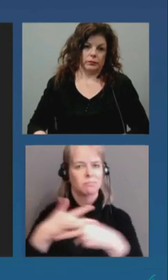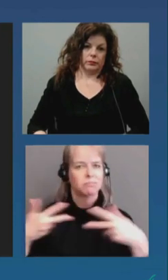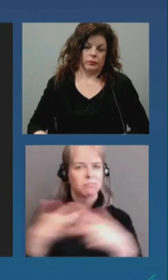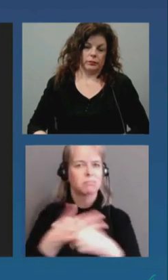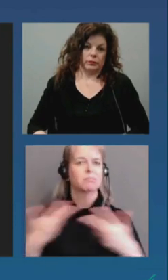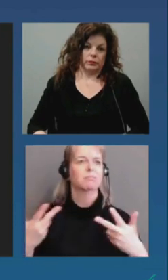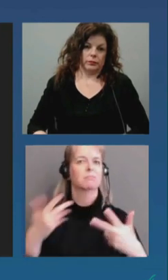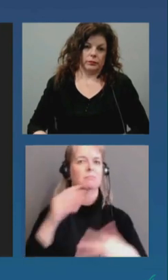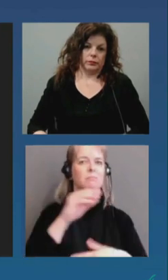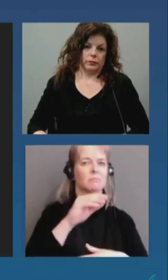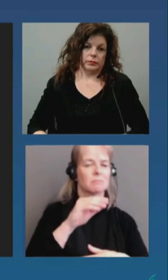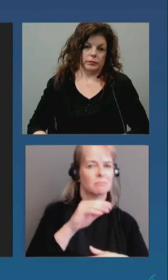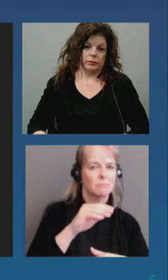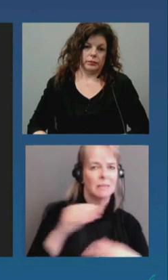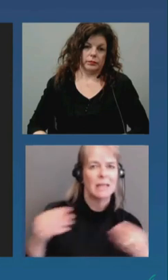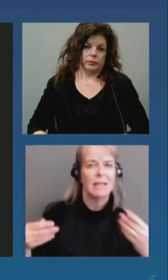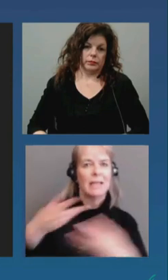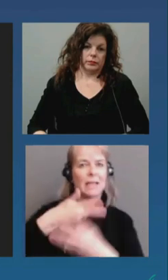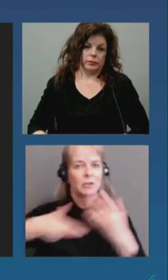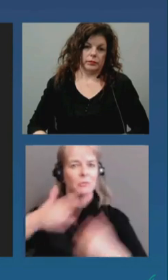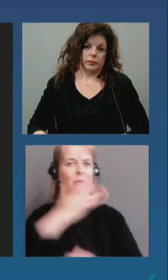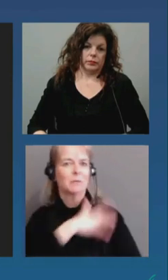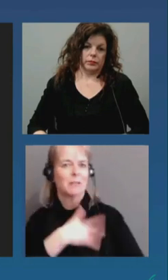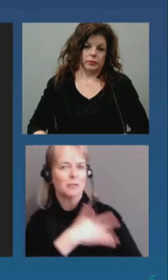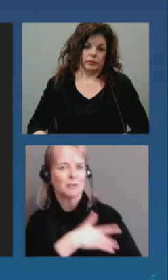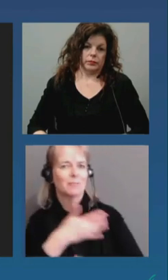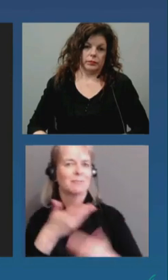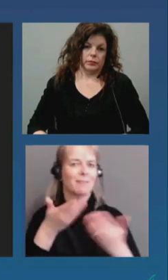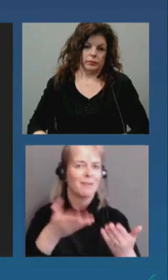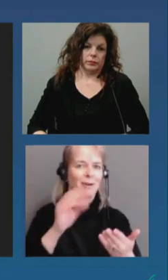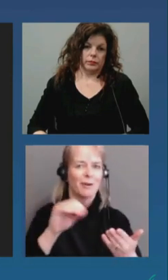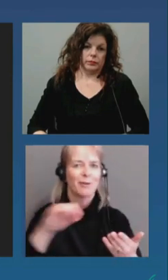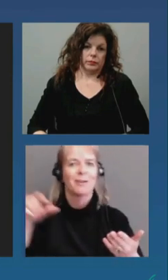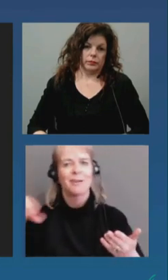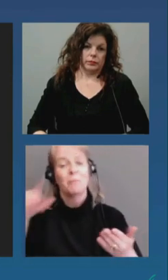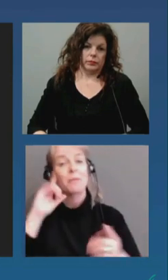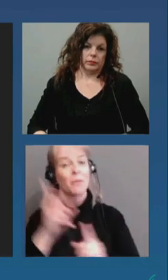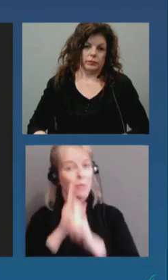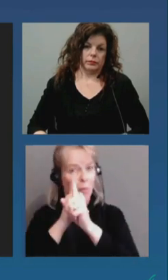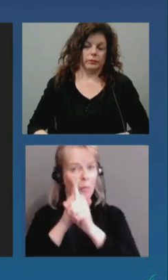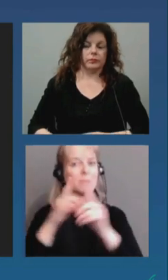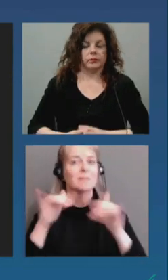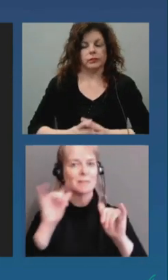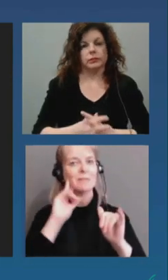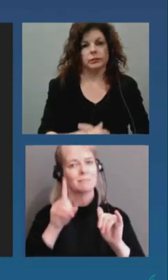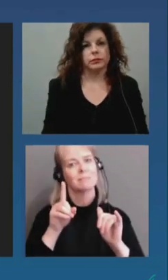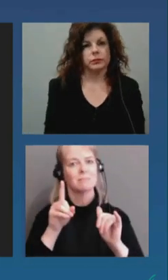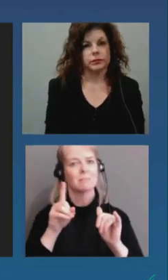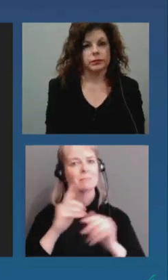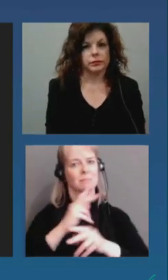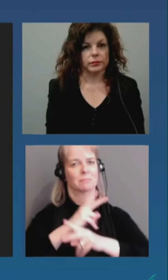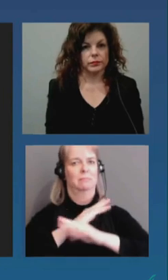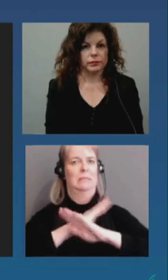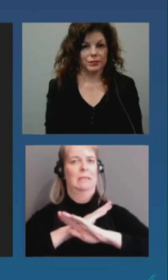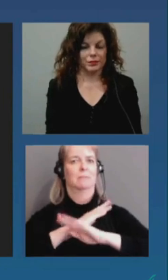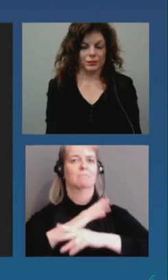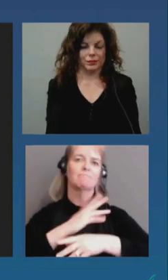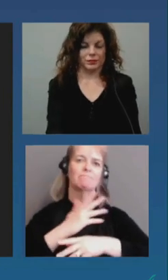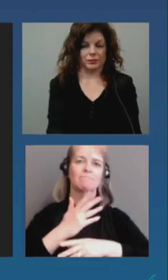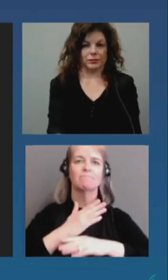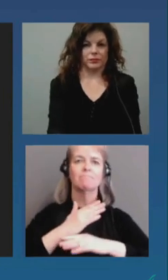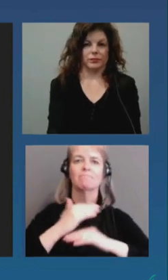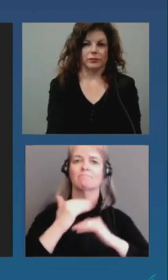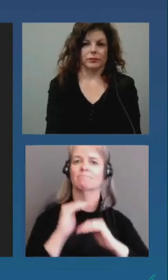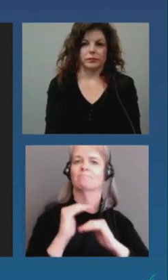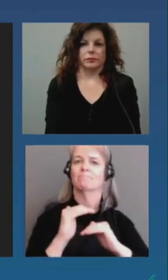all geared towards public health outcomes um we did not feel the need and still did not feel the need again based on the coordinated